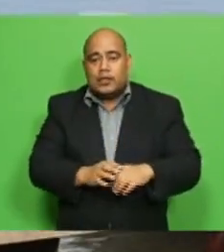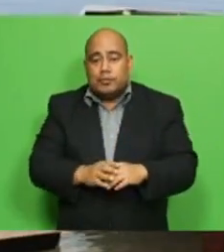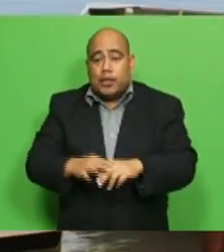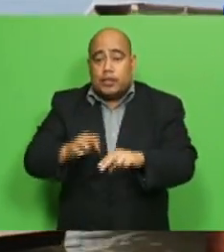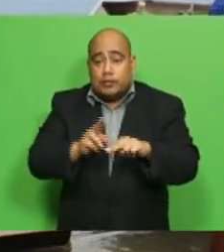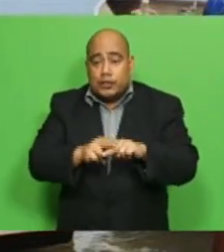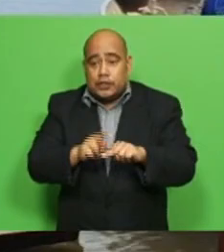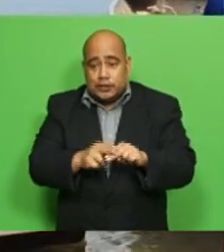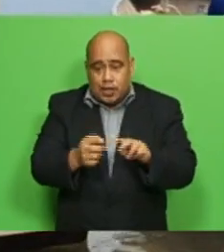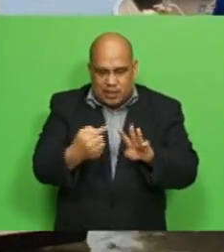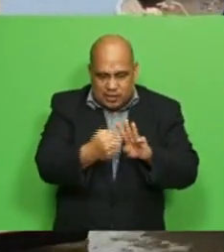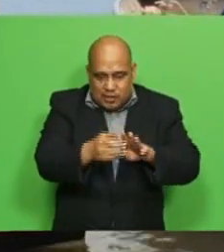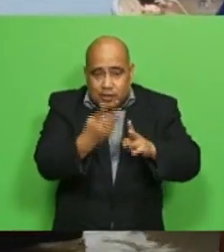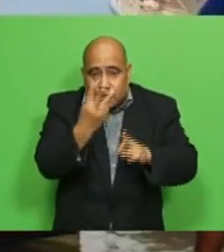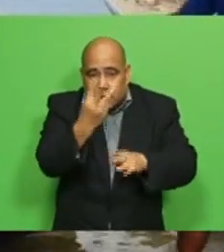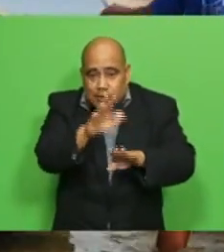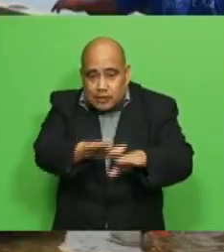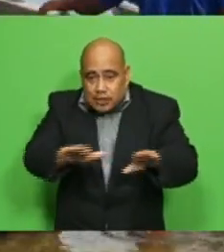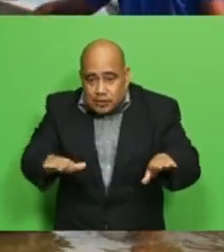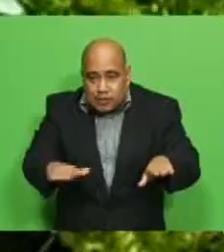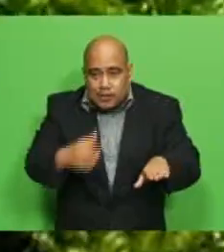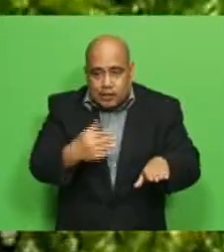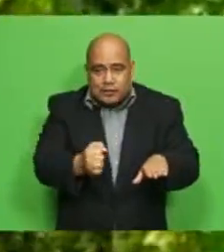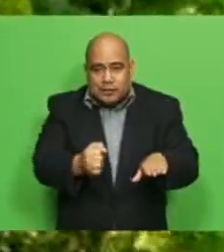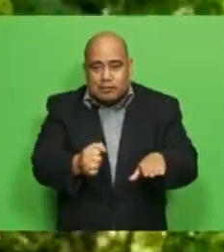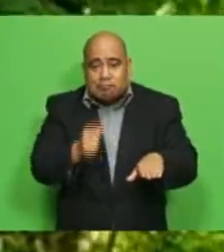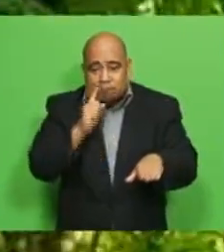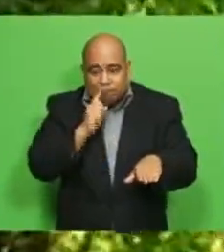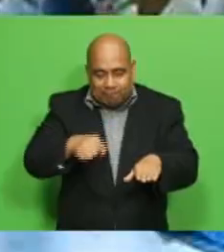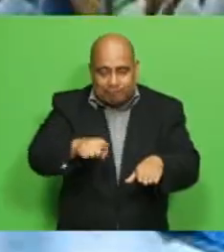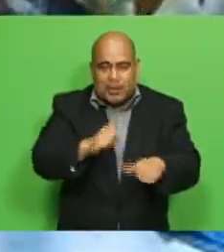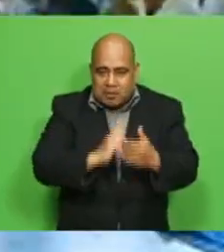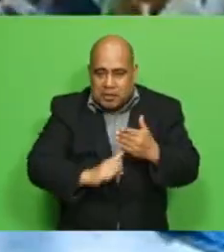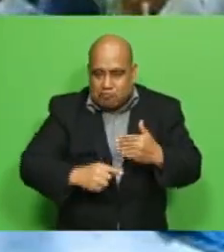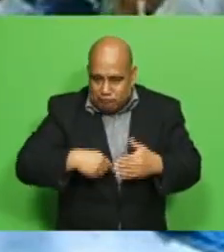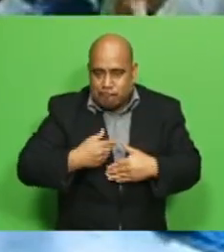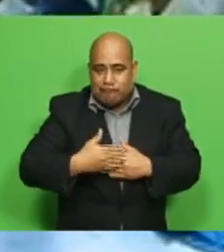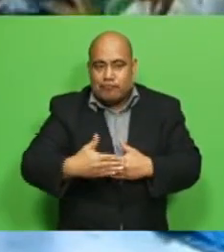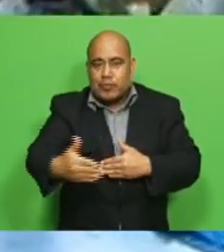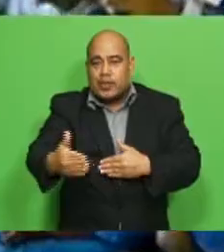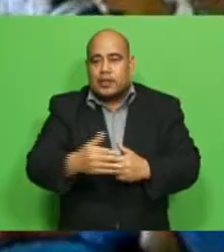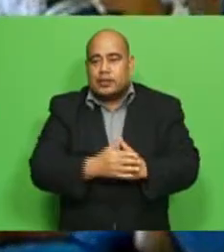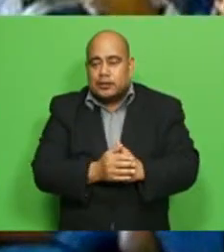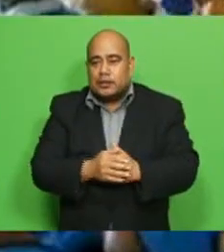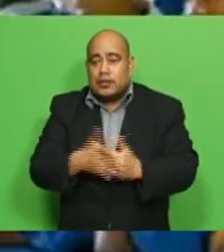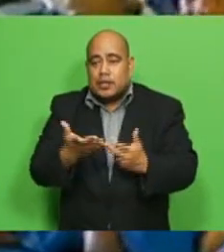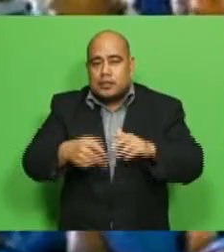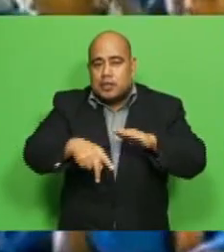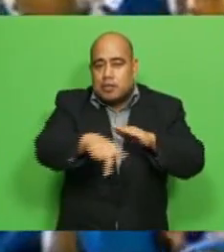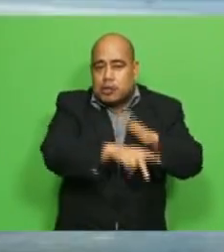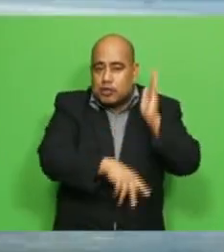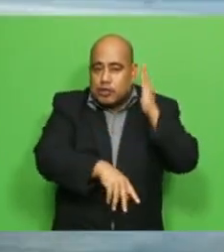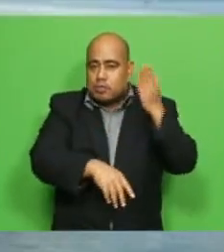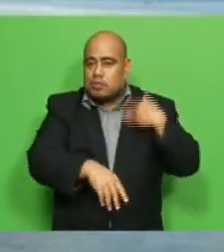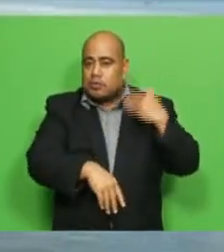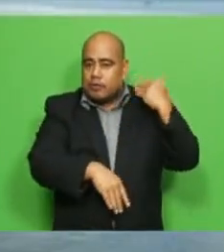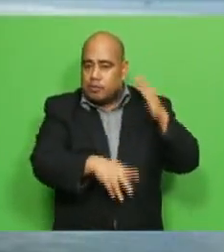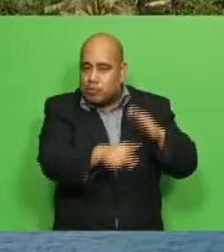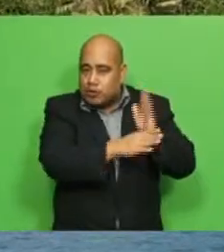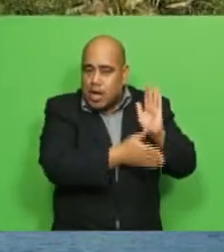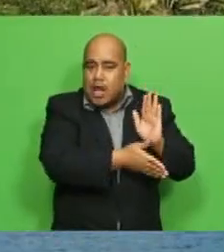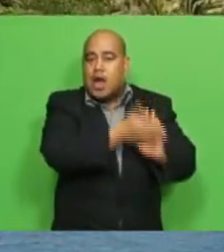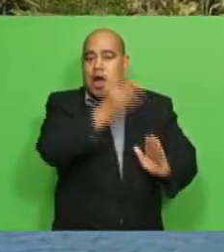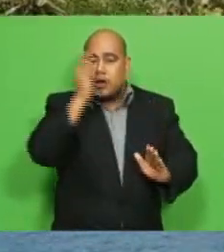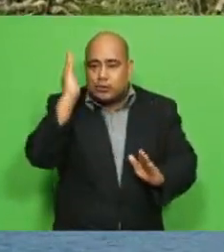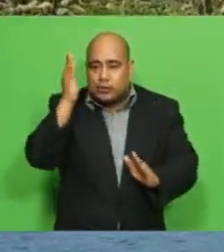wouldn't stop him from achieving his goal I got on through my high school primary school and then high school and